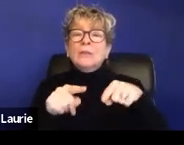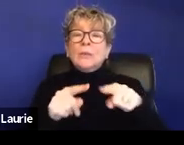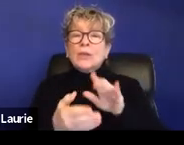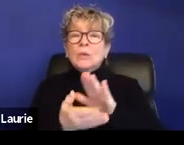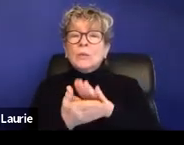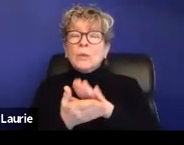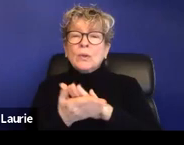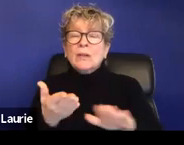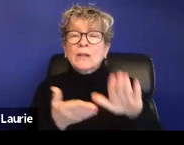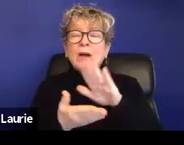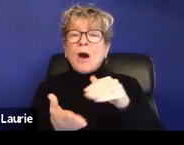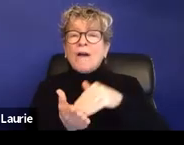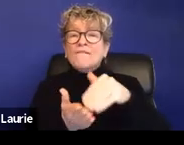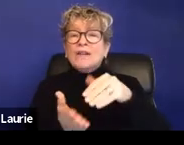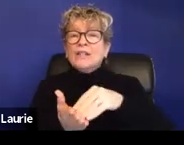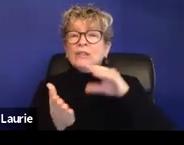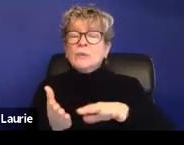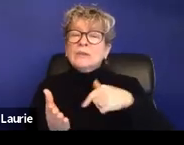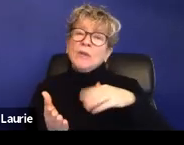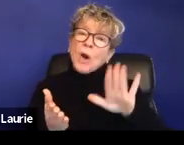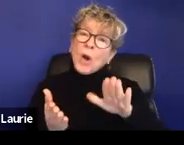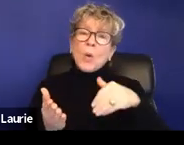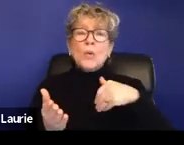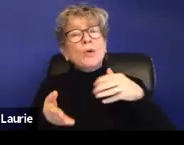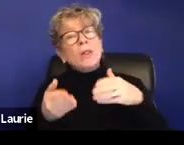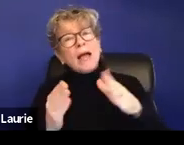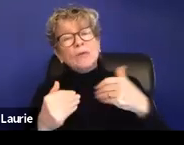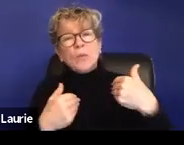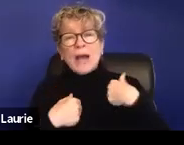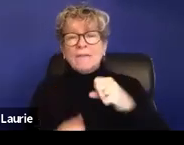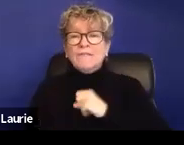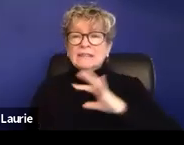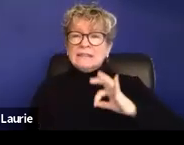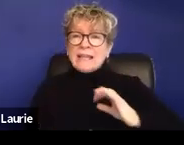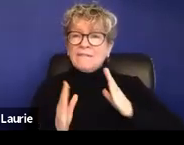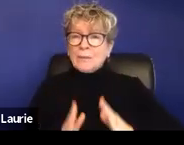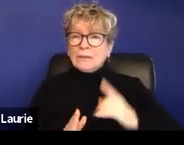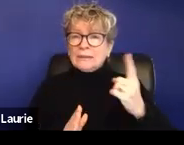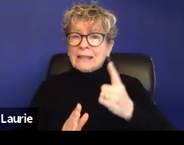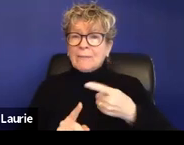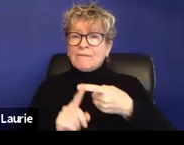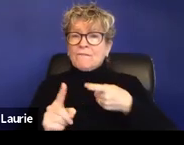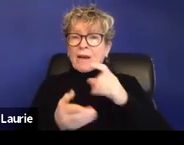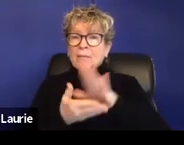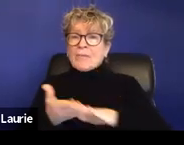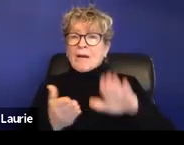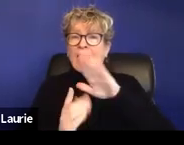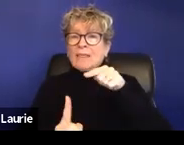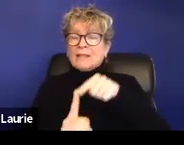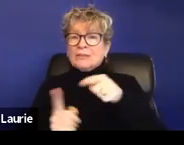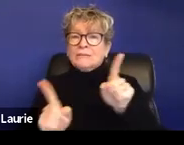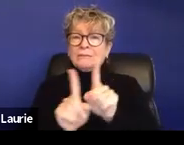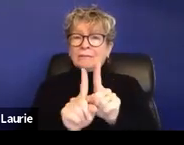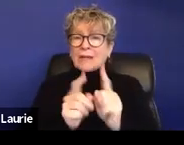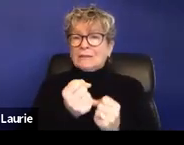students are told, oh, you're allowed to have, you know, a staff person, somebody from campus, you know, be your support